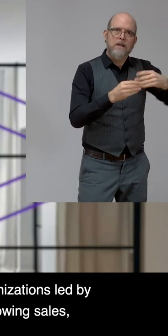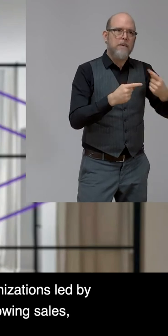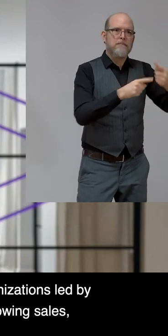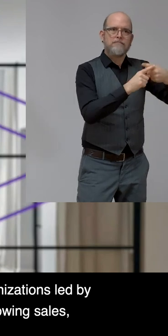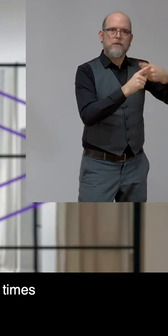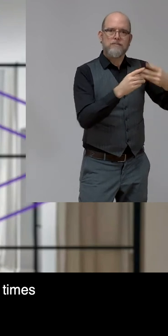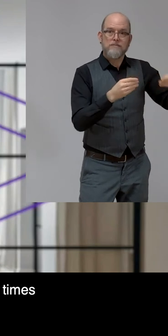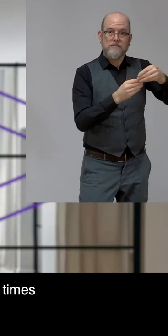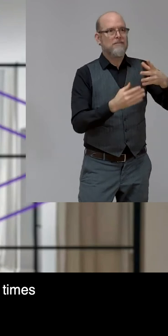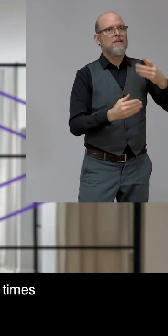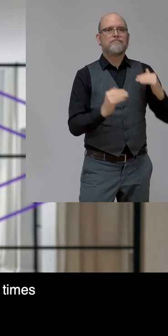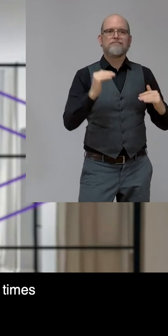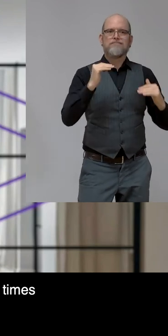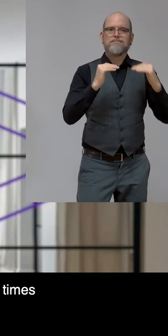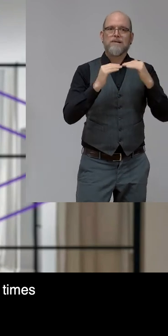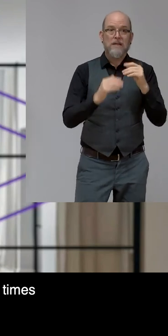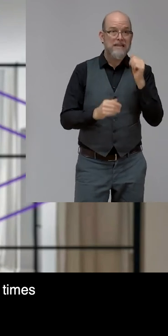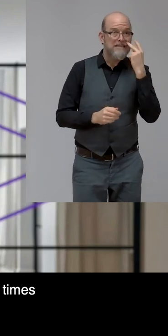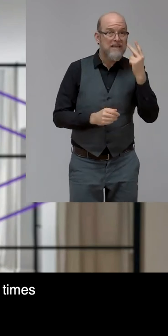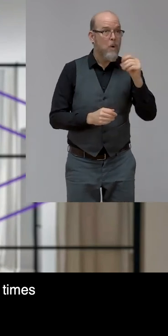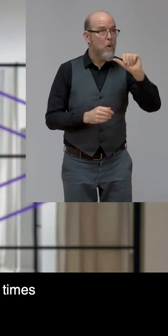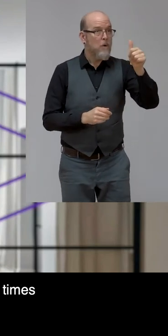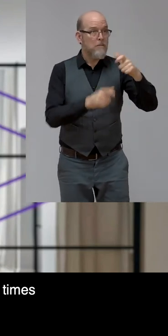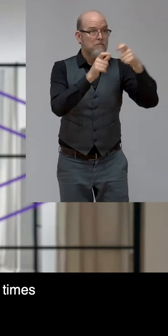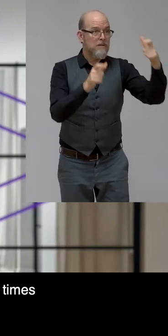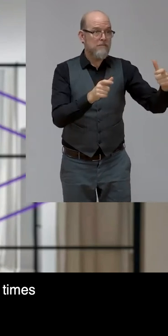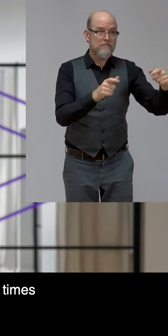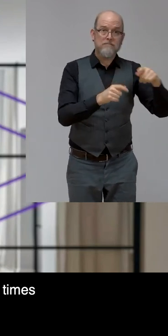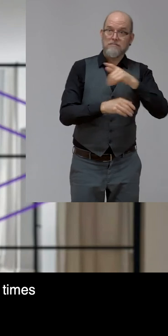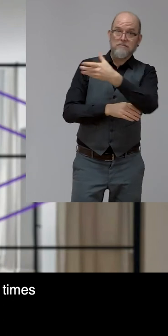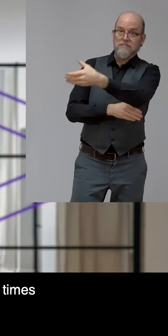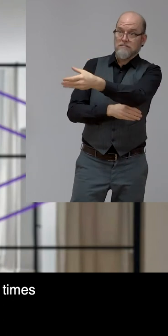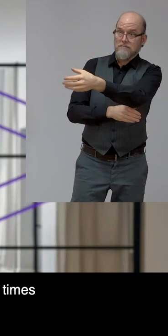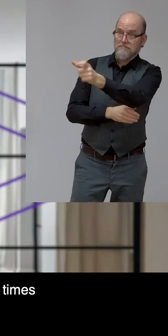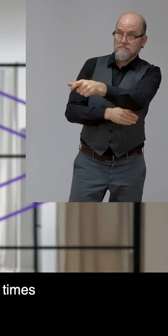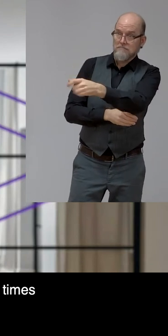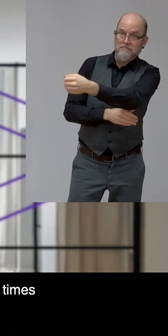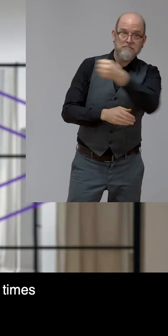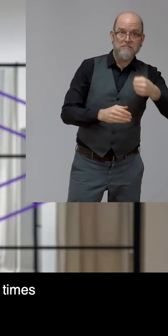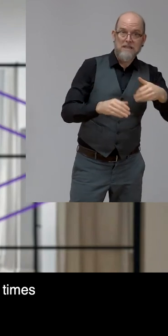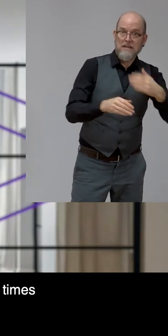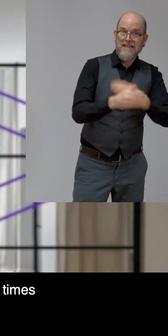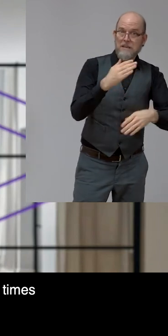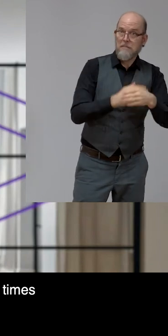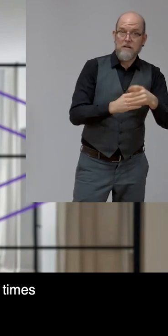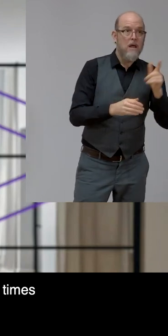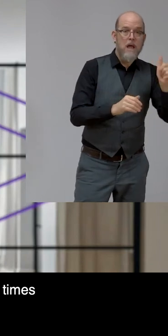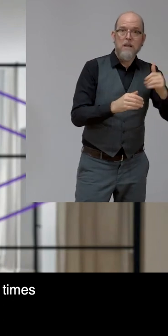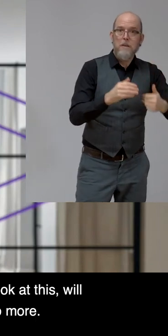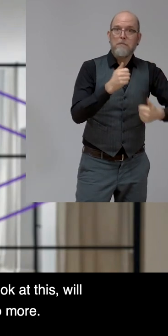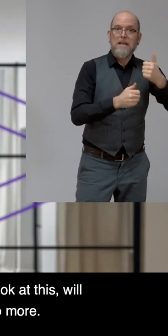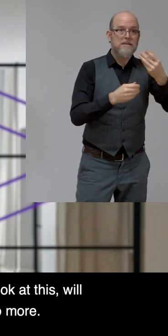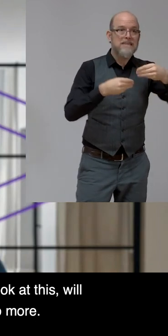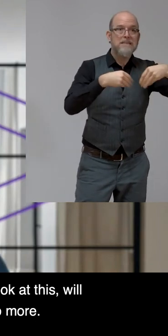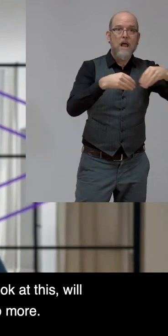engagement are growing sales, as you heard, at three times and profits at four times faster than their peers.